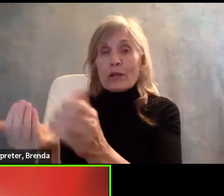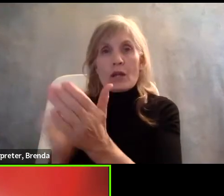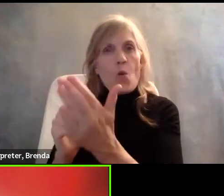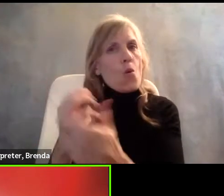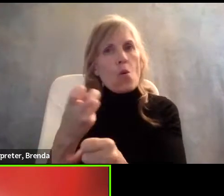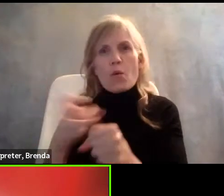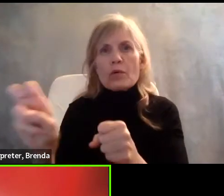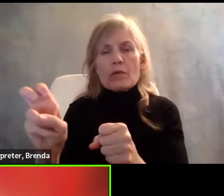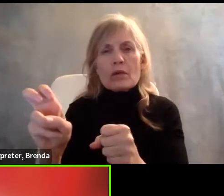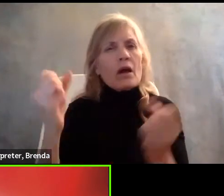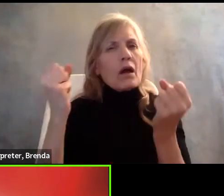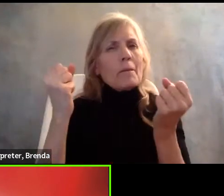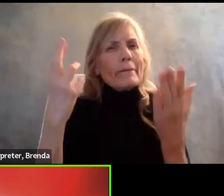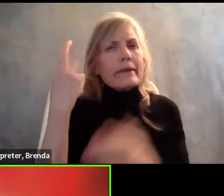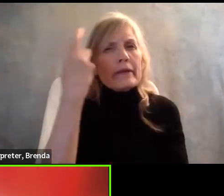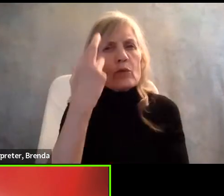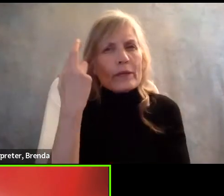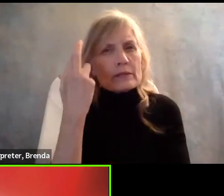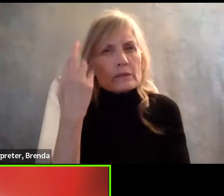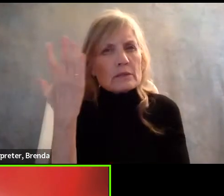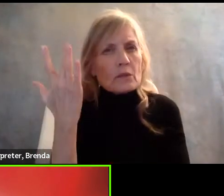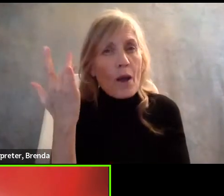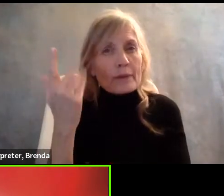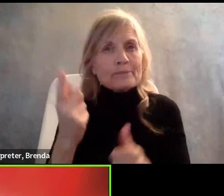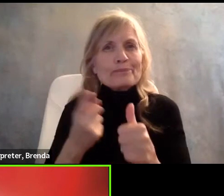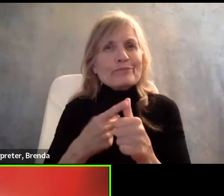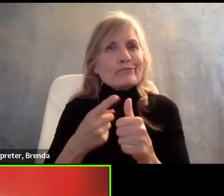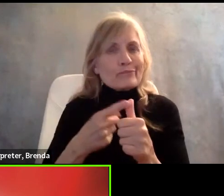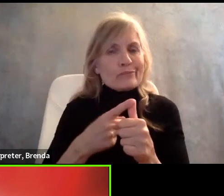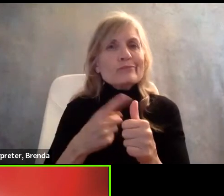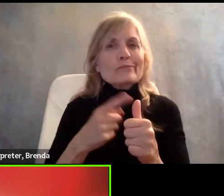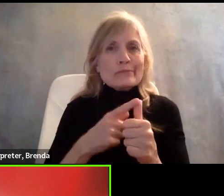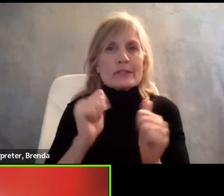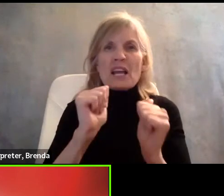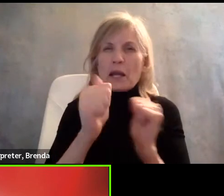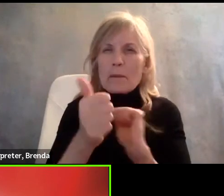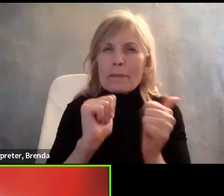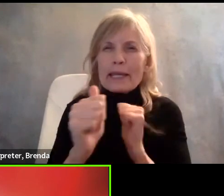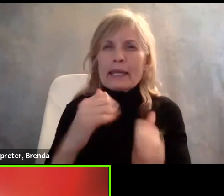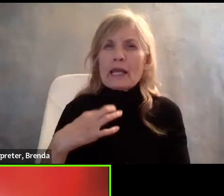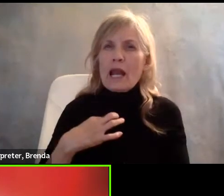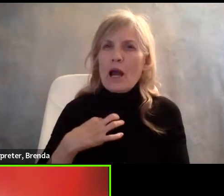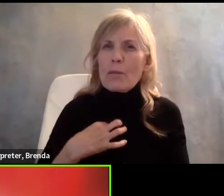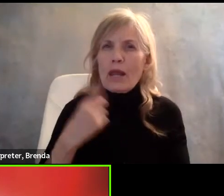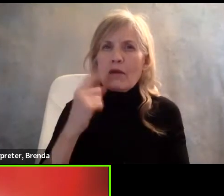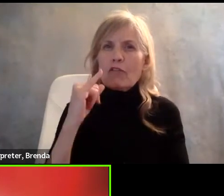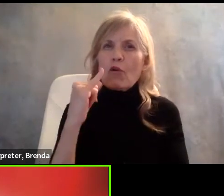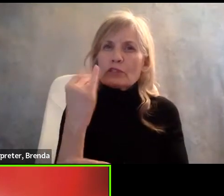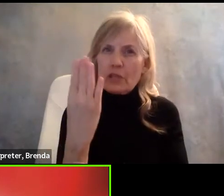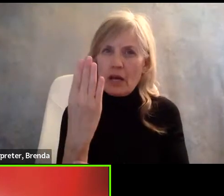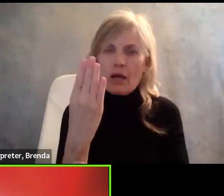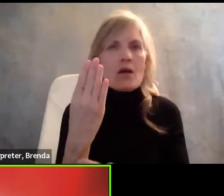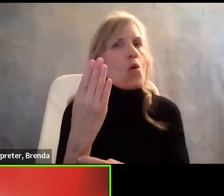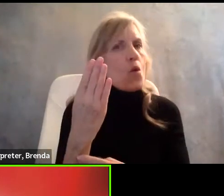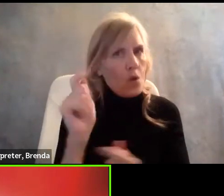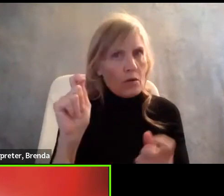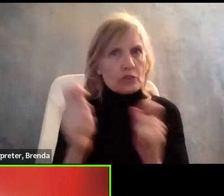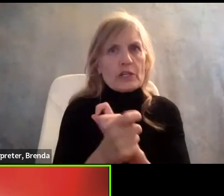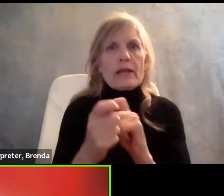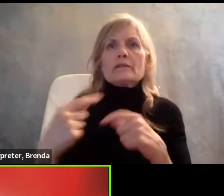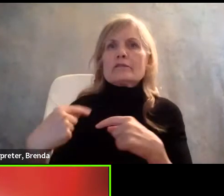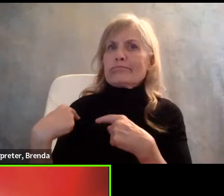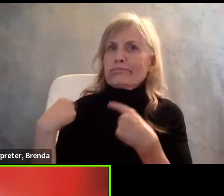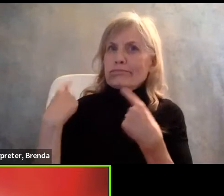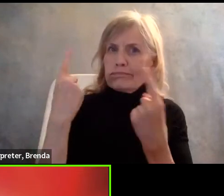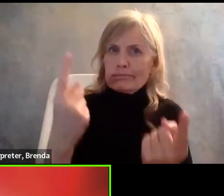reasons for this. So one is that, you know, competing and applying for jobs has changed a lot in recent years. The whole